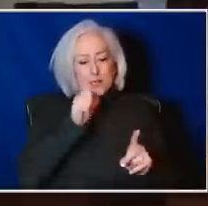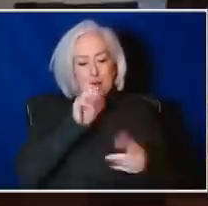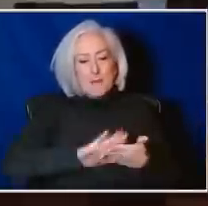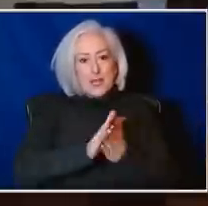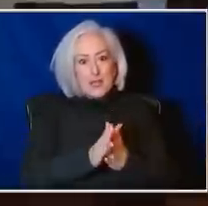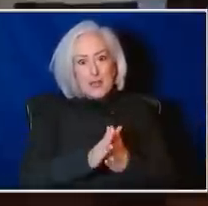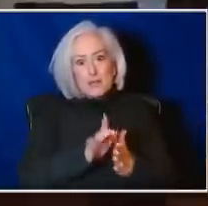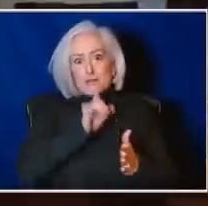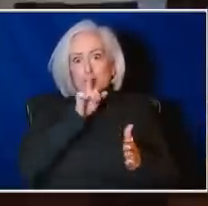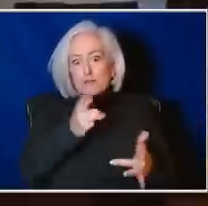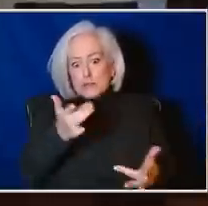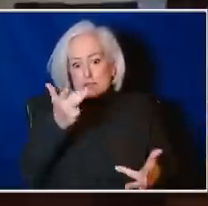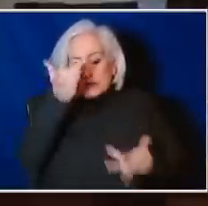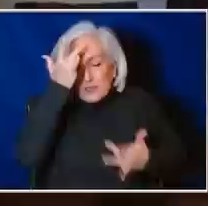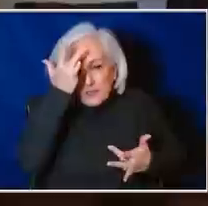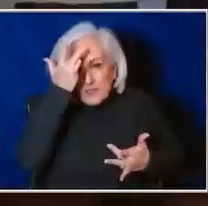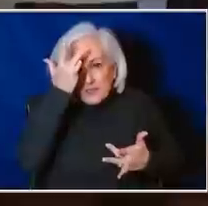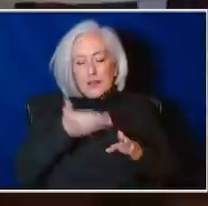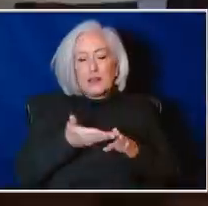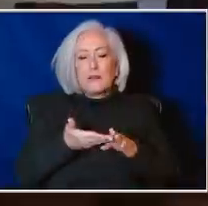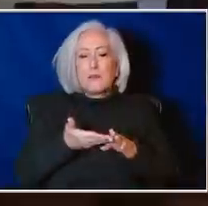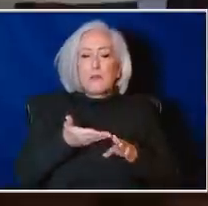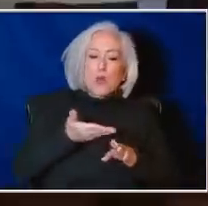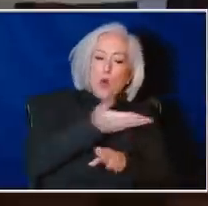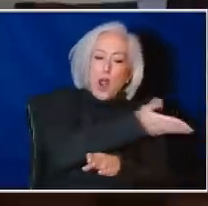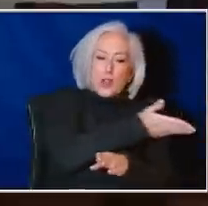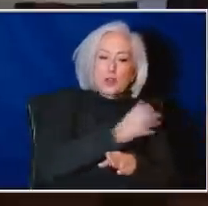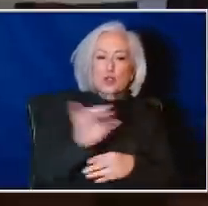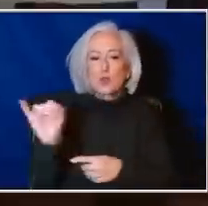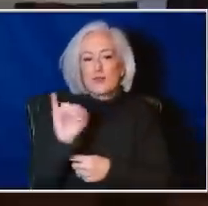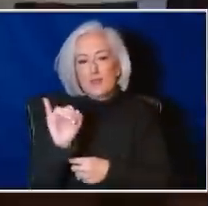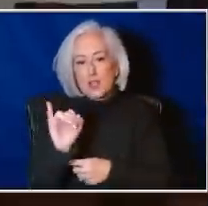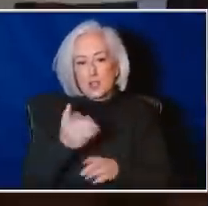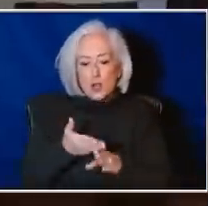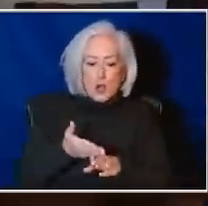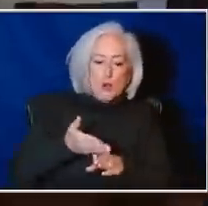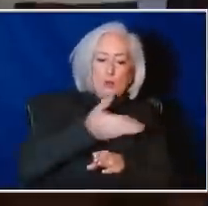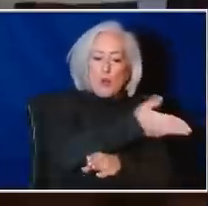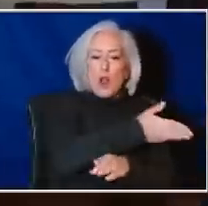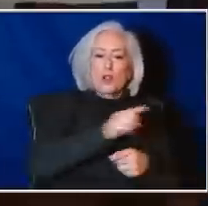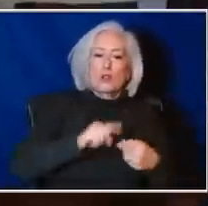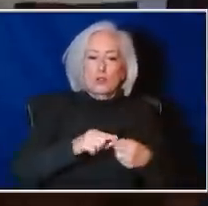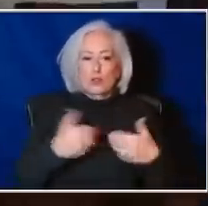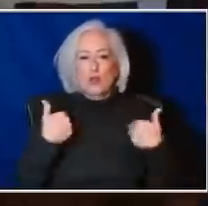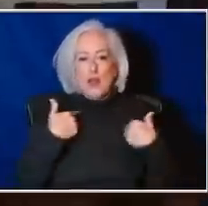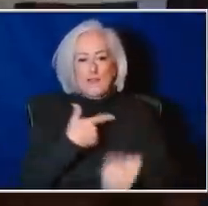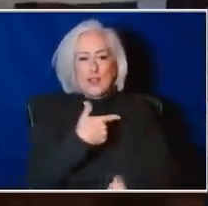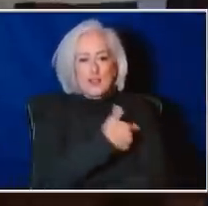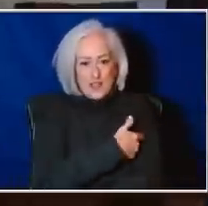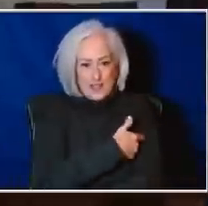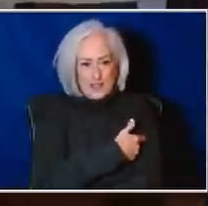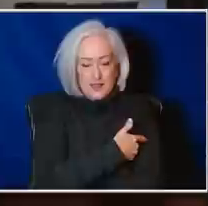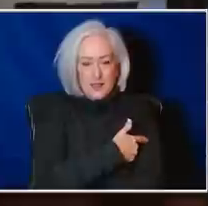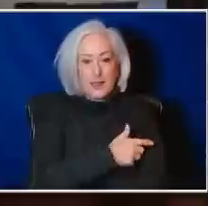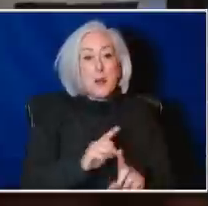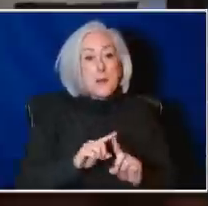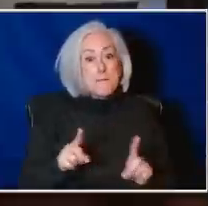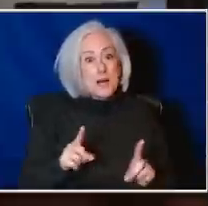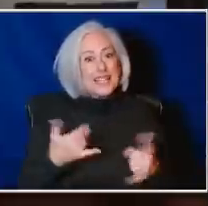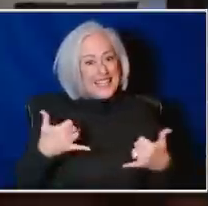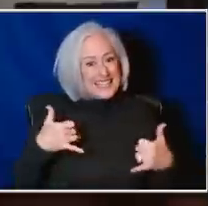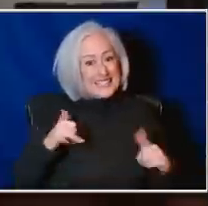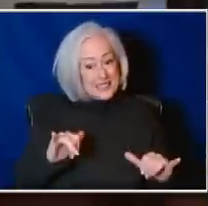to infection, prior to some level of immunization. But these are still very virulent